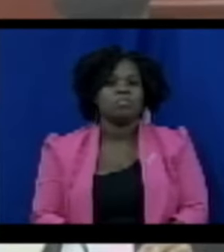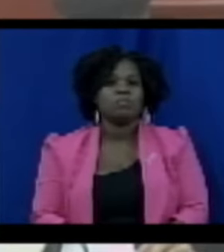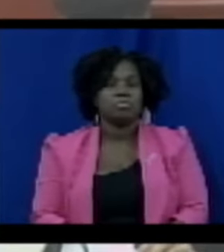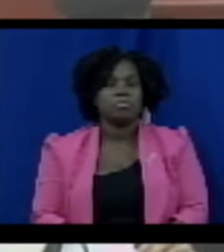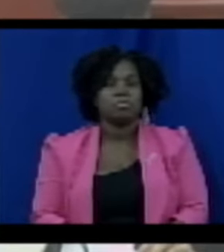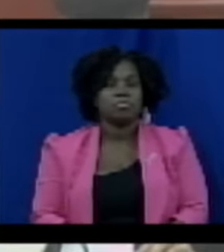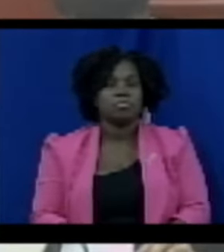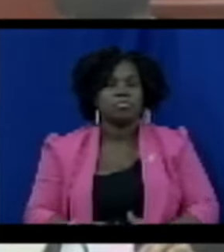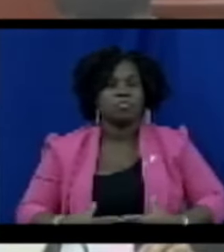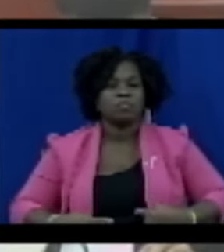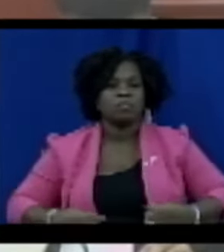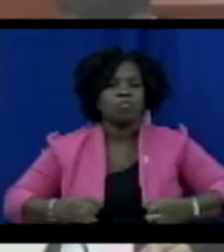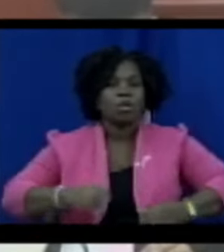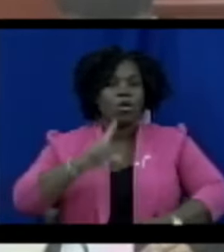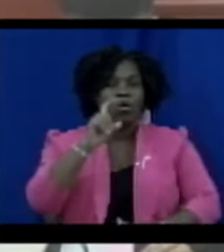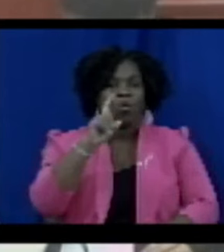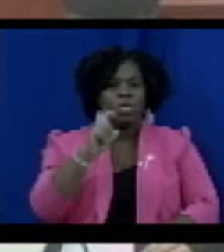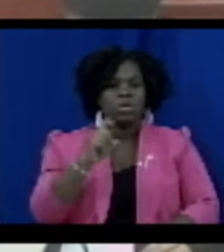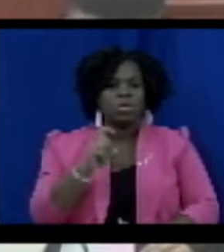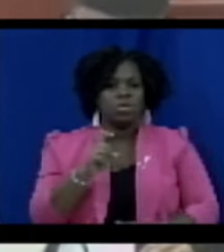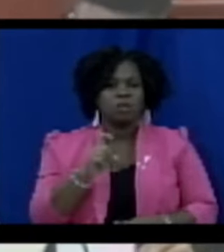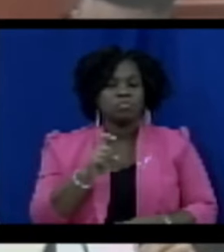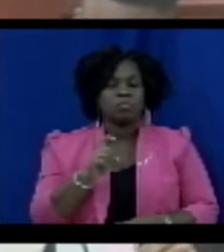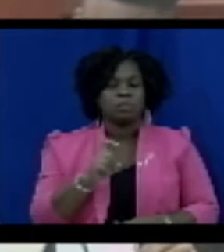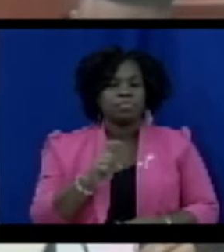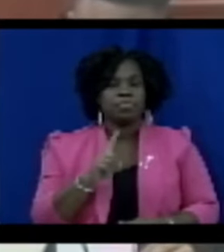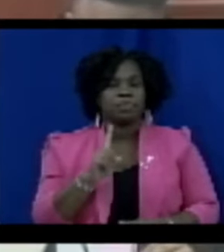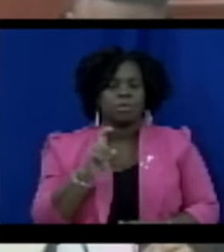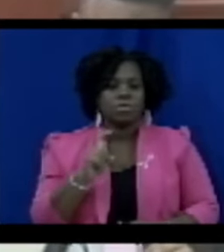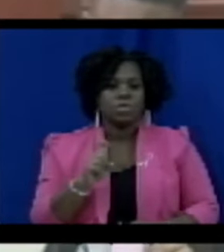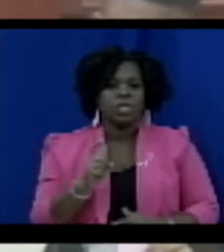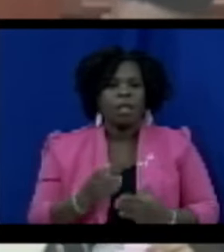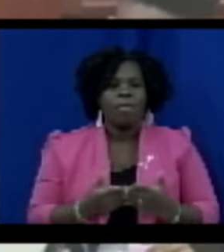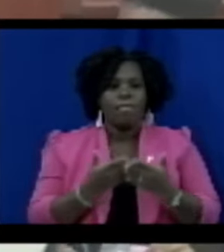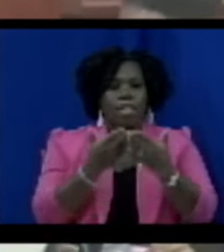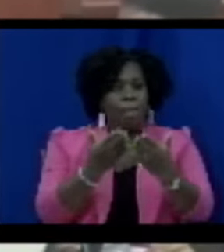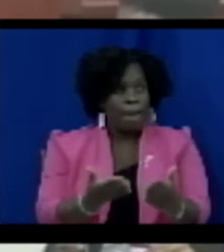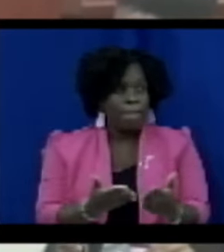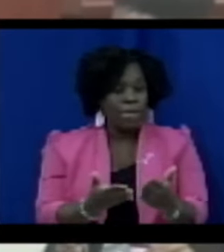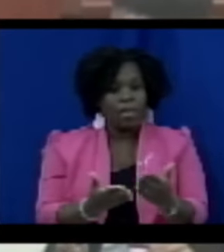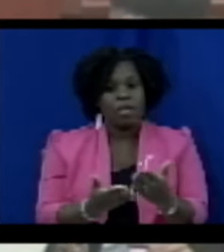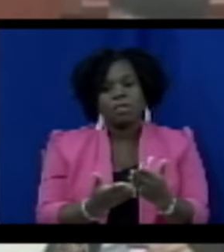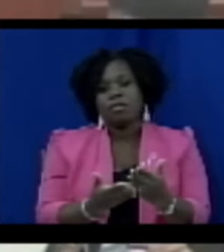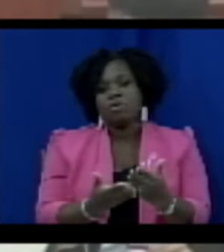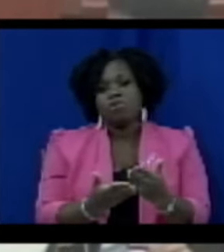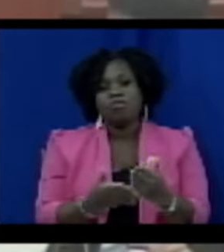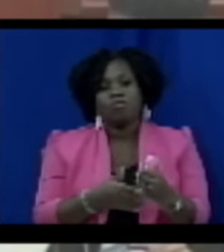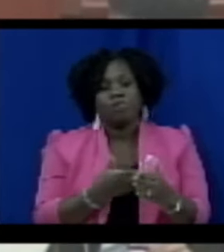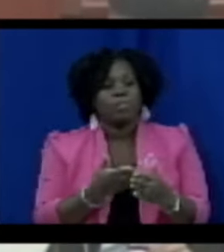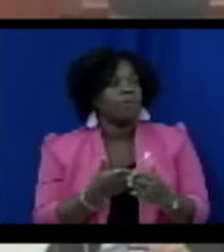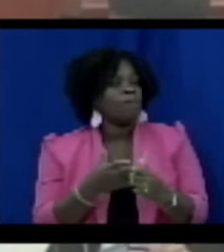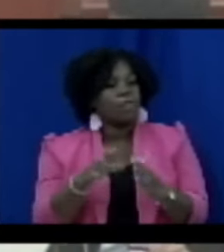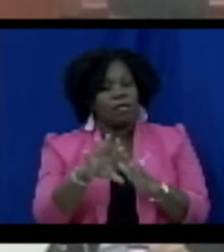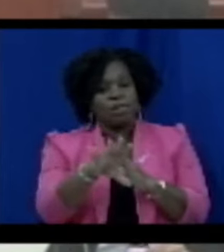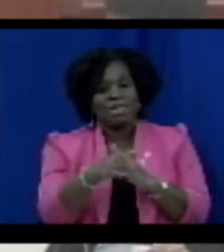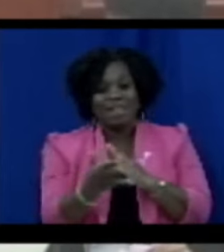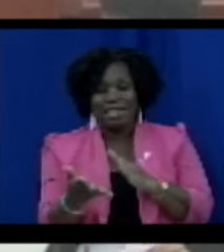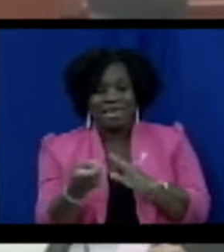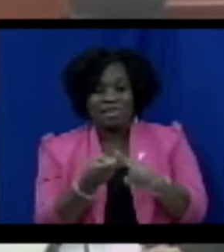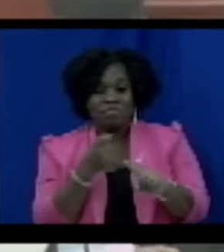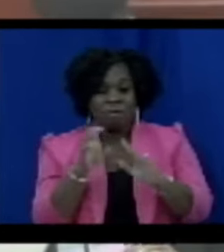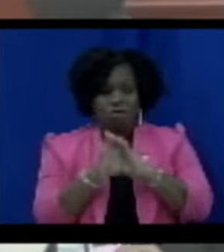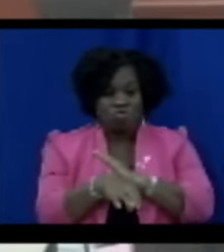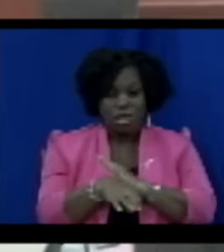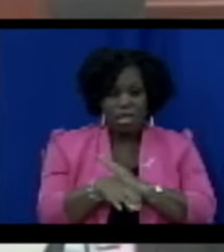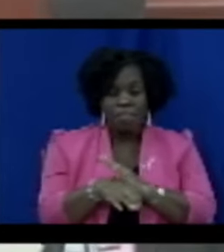The question is that the bill shortly entitled Proceeds of Crime Amendment Bill 2023 be read a